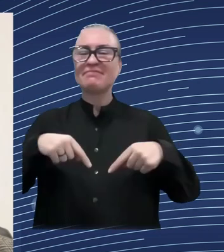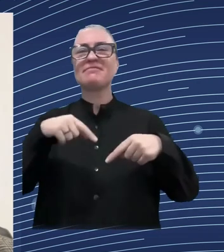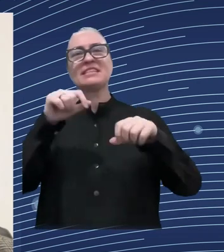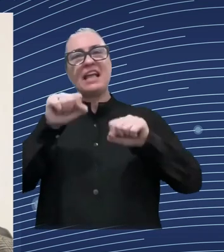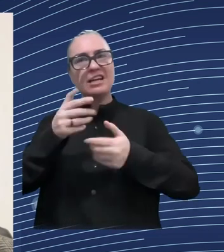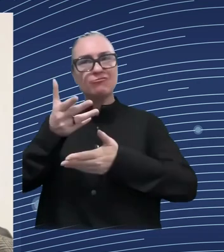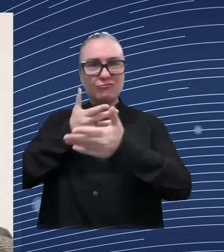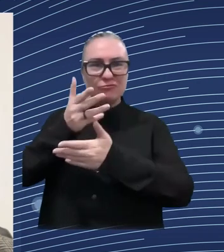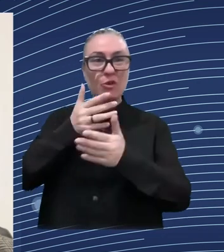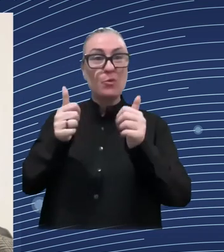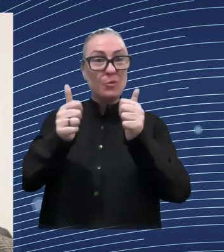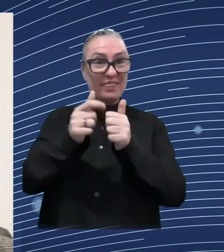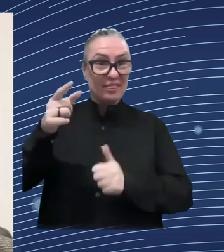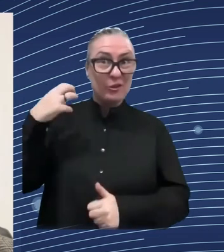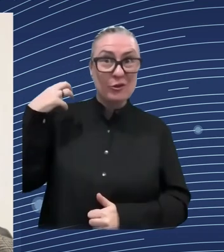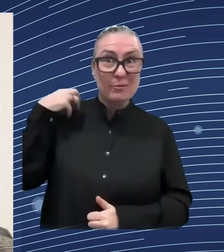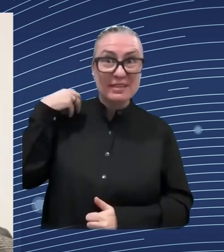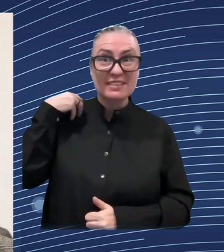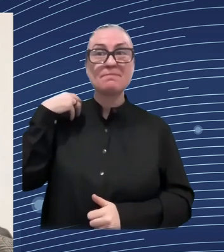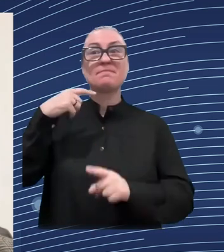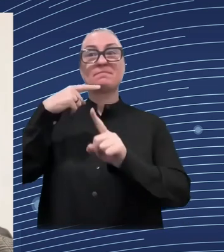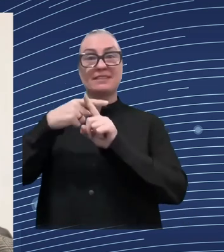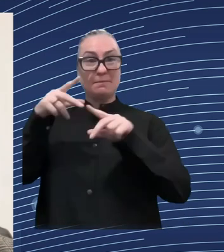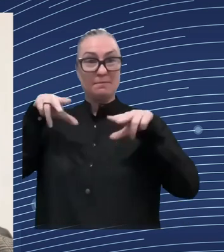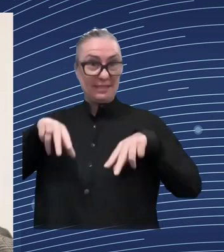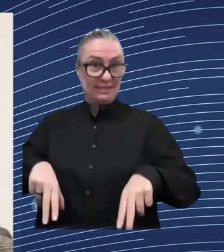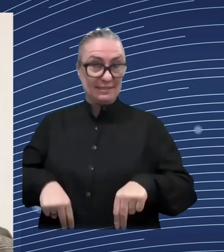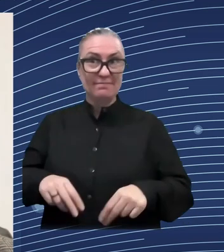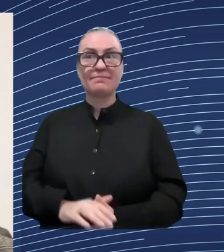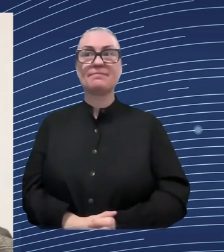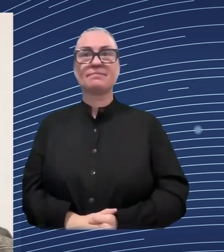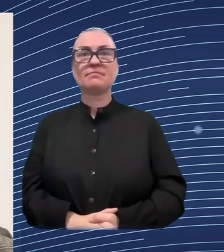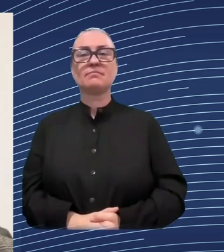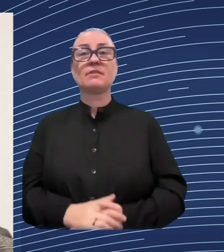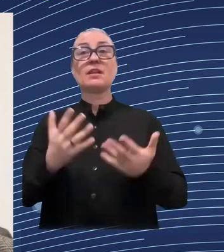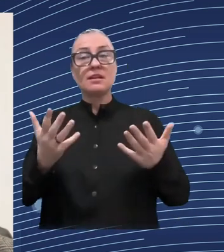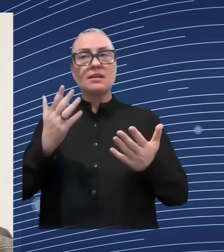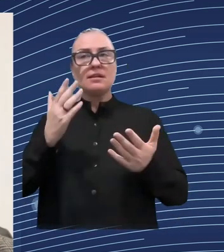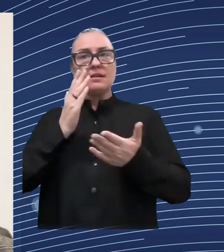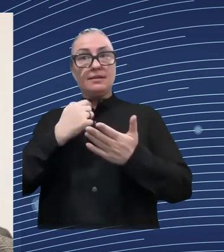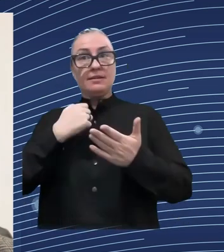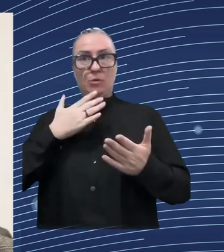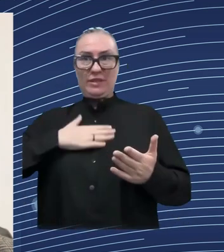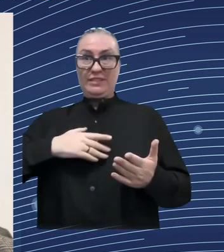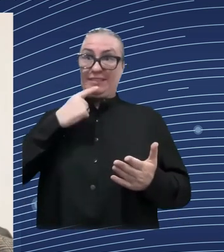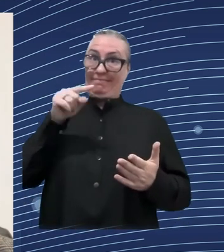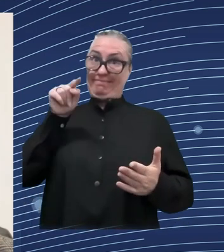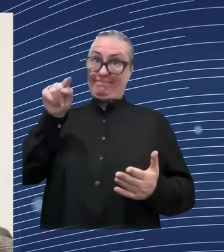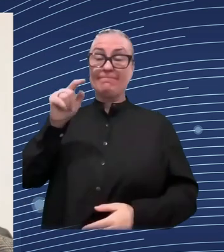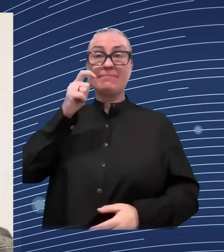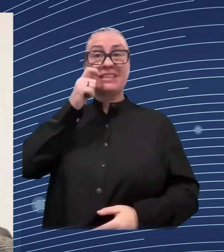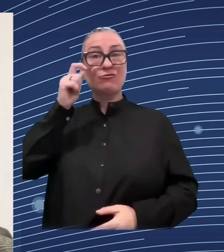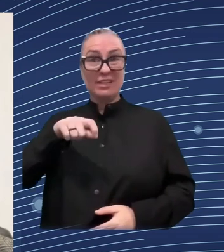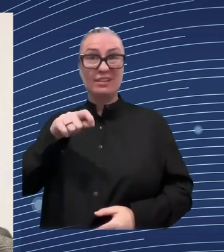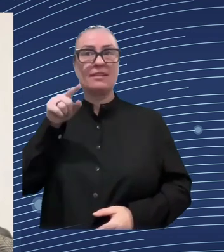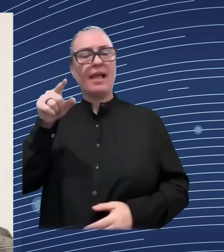country um and since the beginning of the war we um decided to step up our support to increase our um support